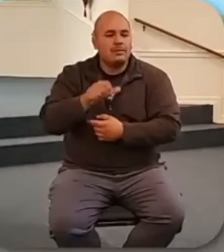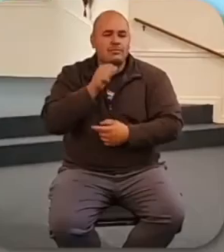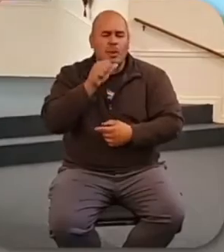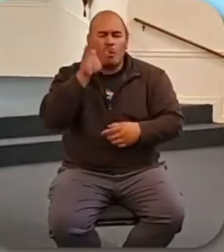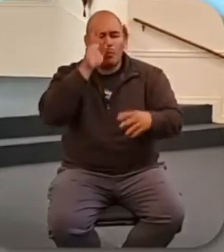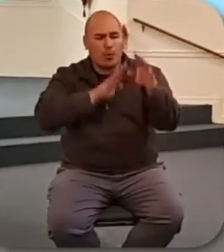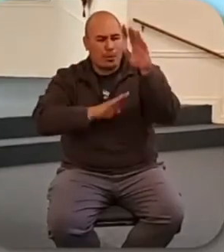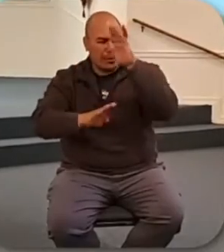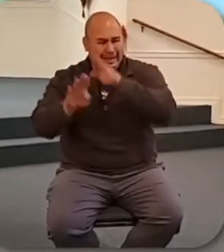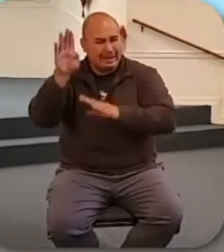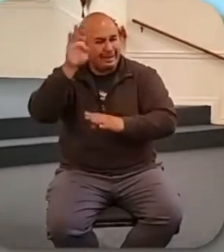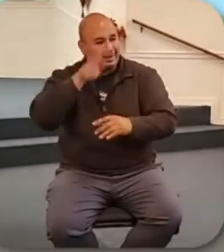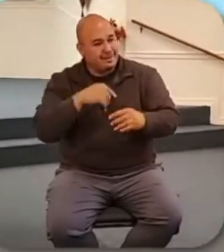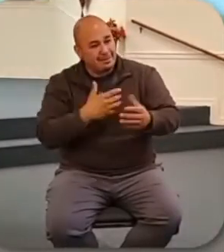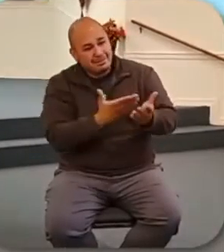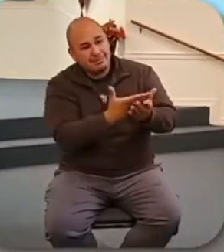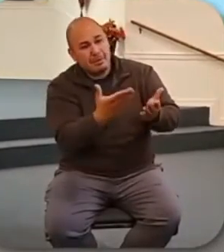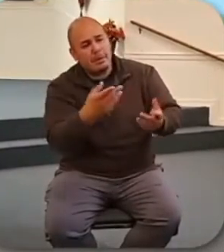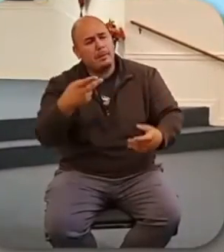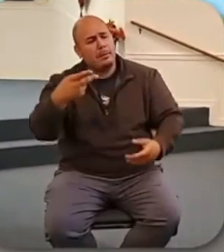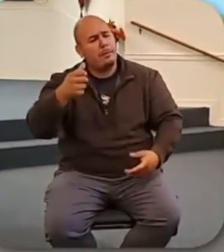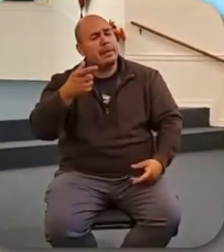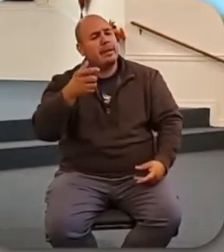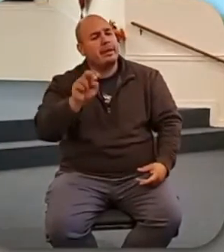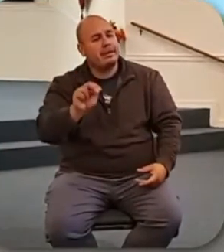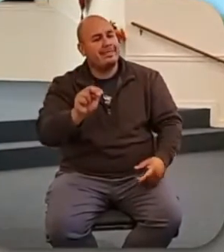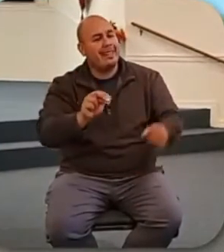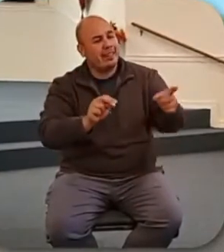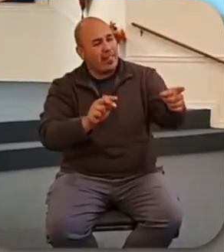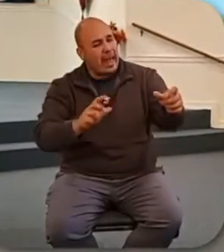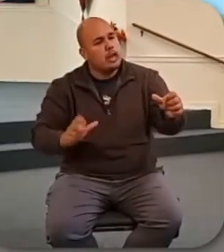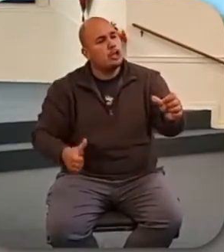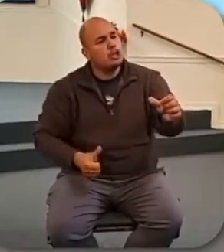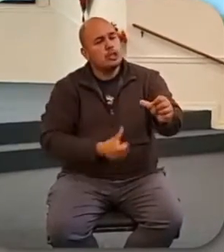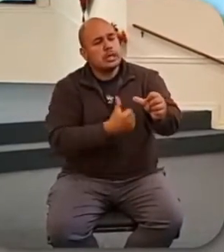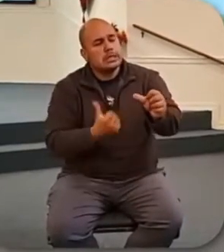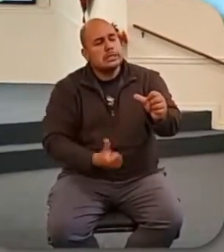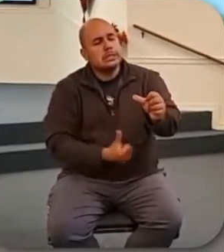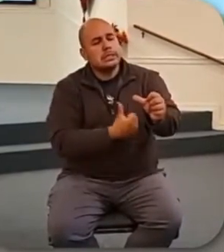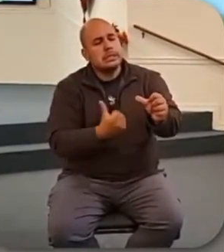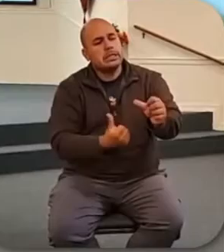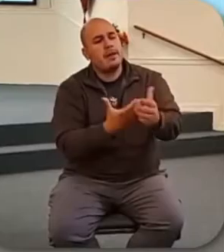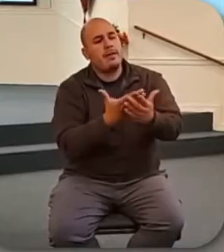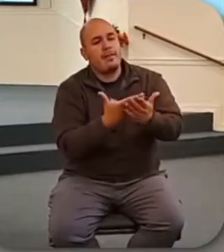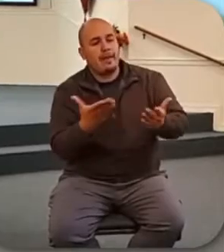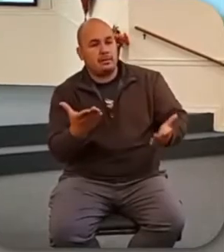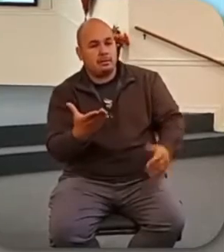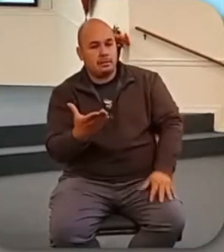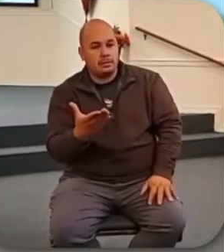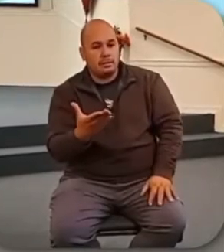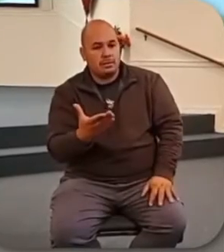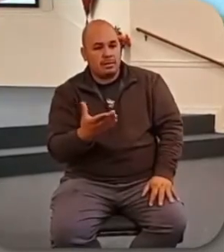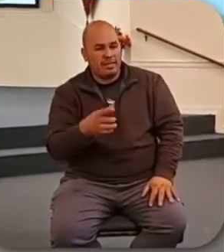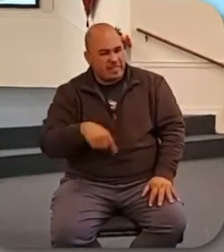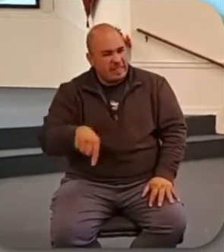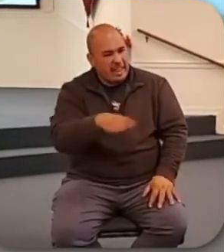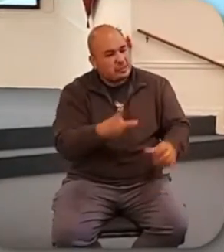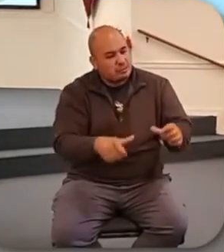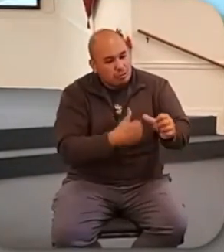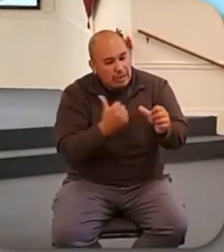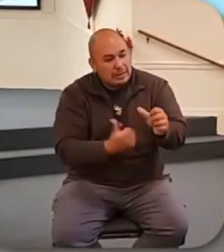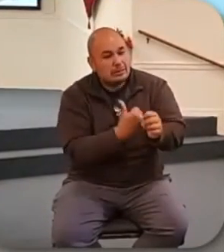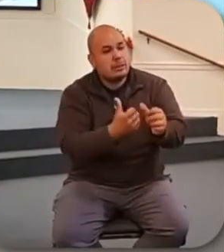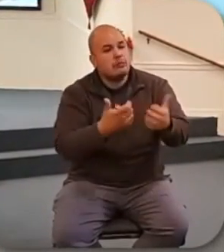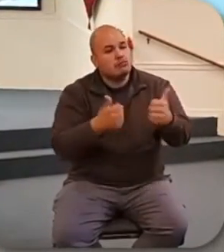that's people who don't know God, who don't follow the Lord. They run after all such things. This is what they live for. Getting more